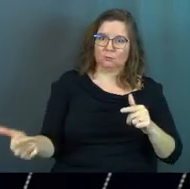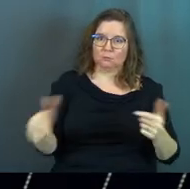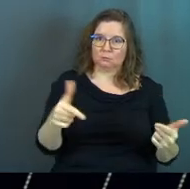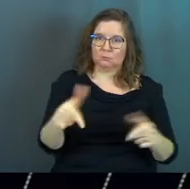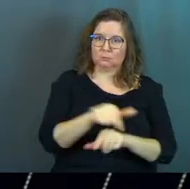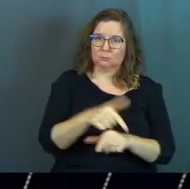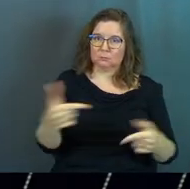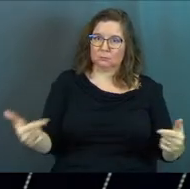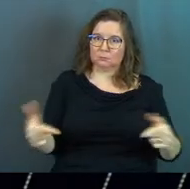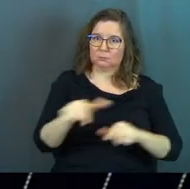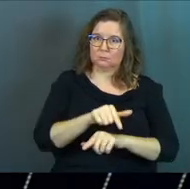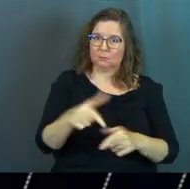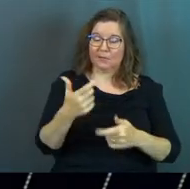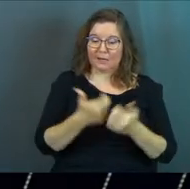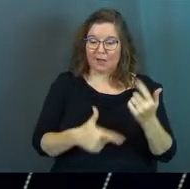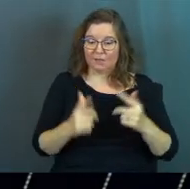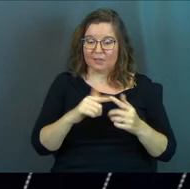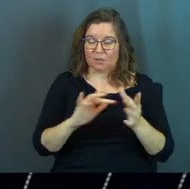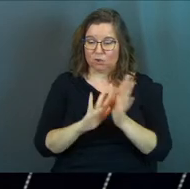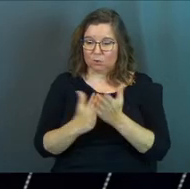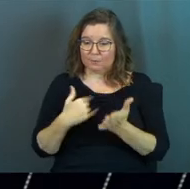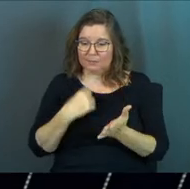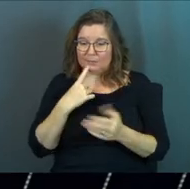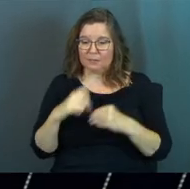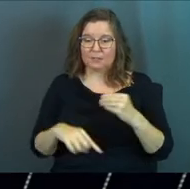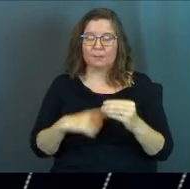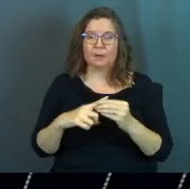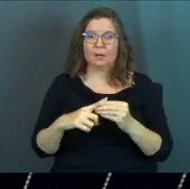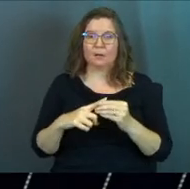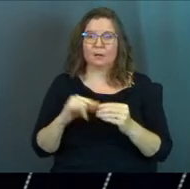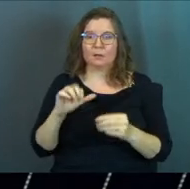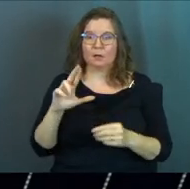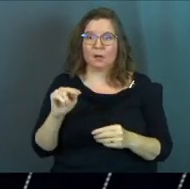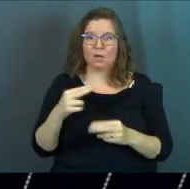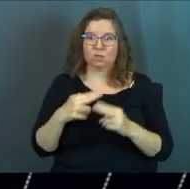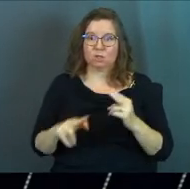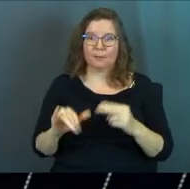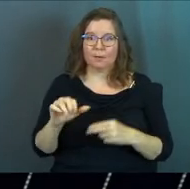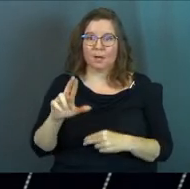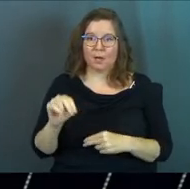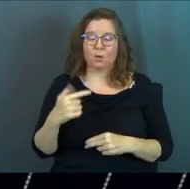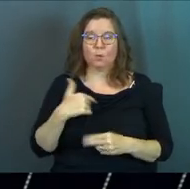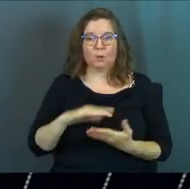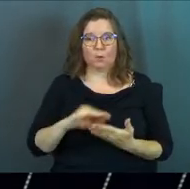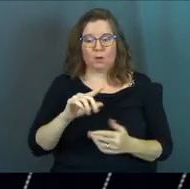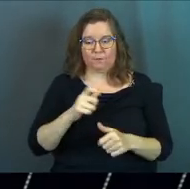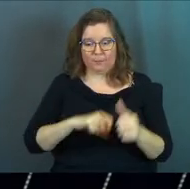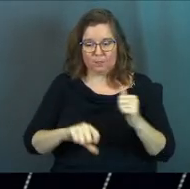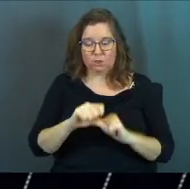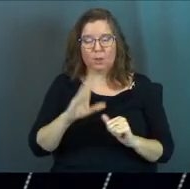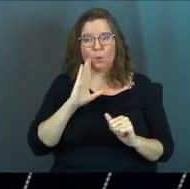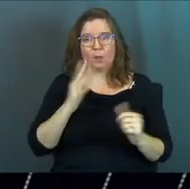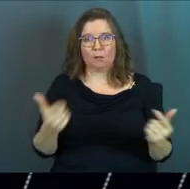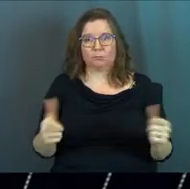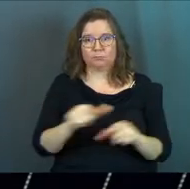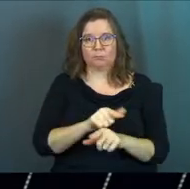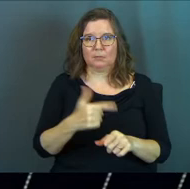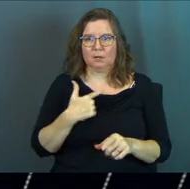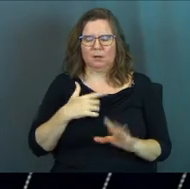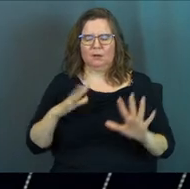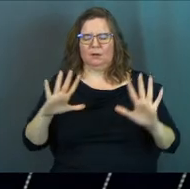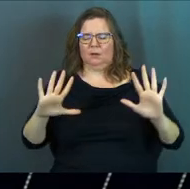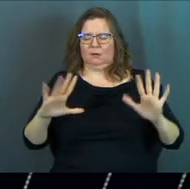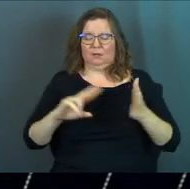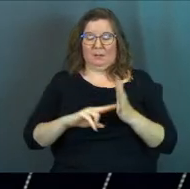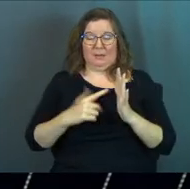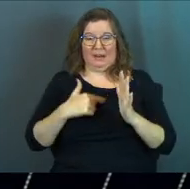other and say everything that scripture says about iron sharpening iron, we're going to learn from each other. And some of you are like,